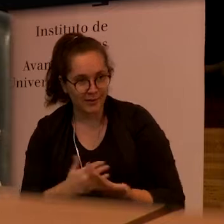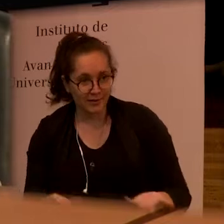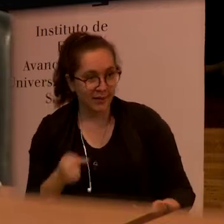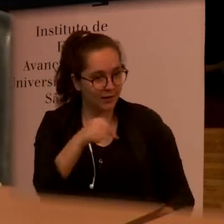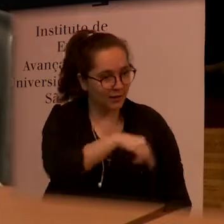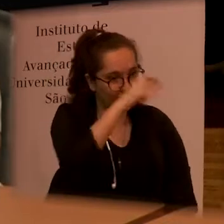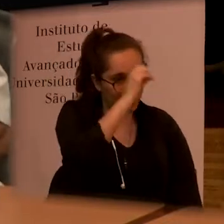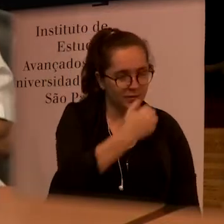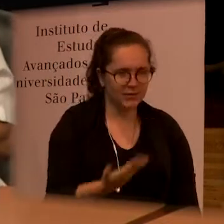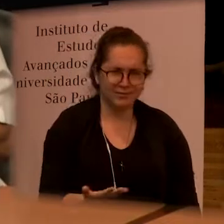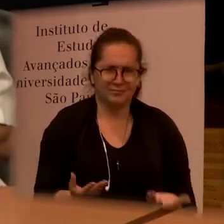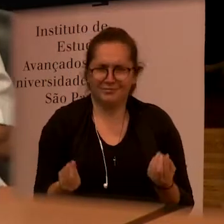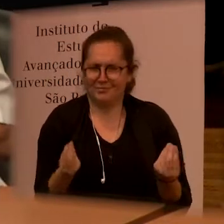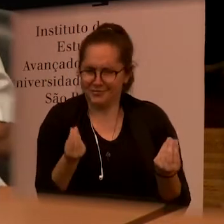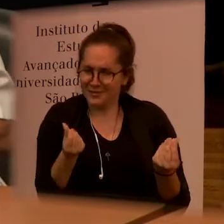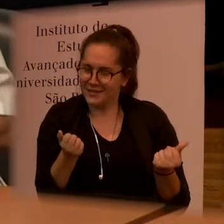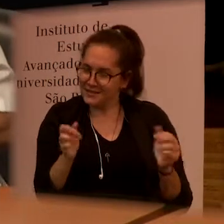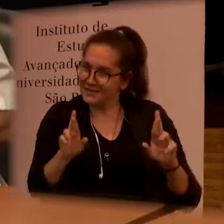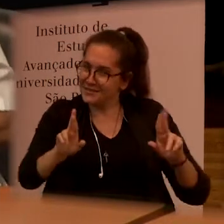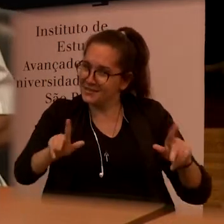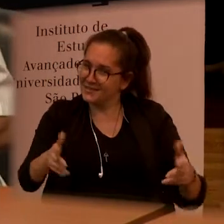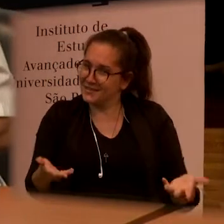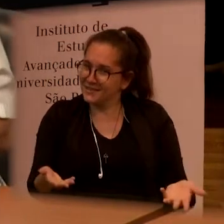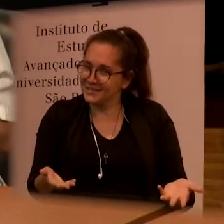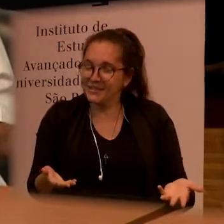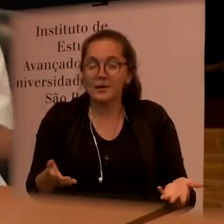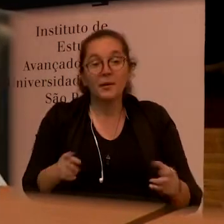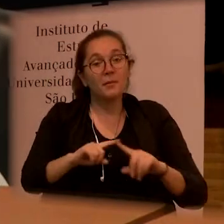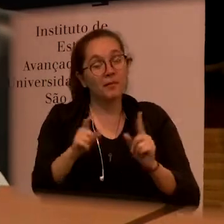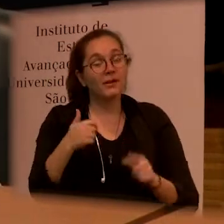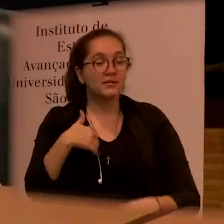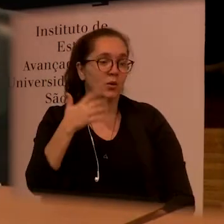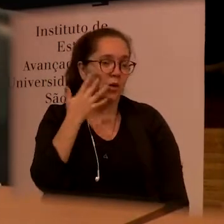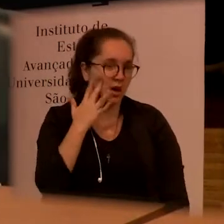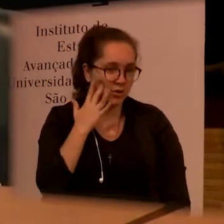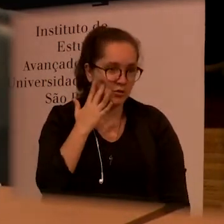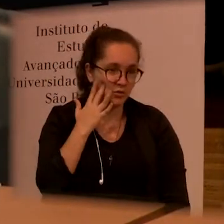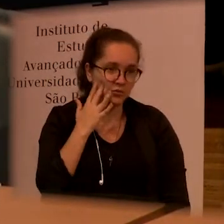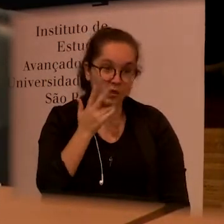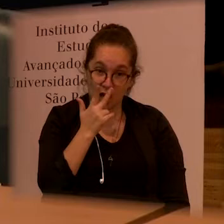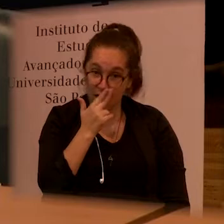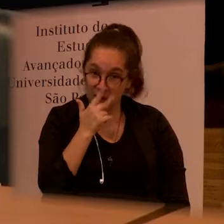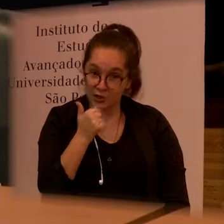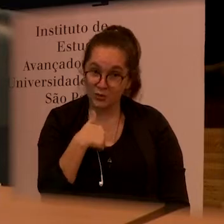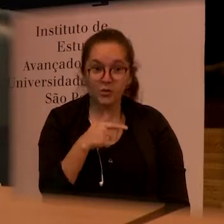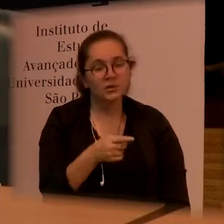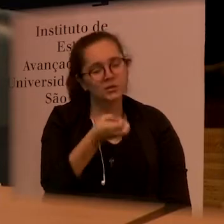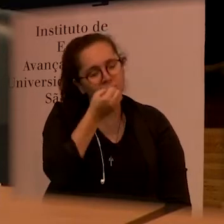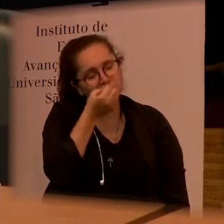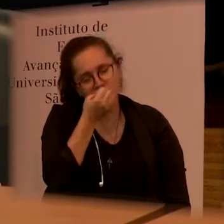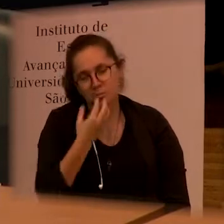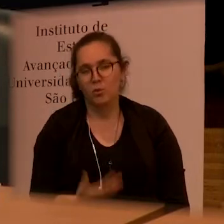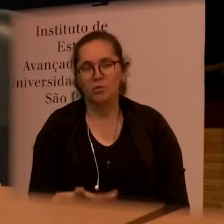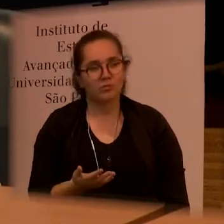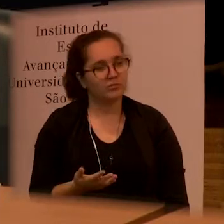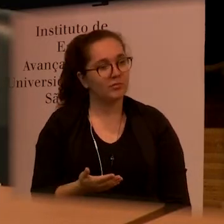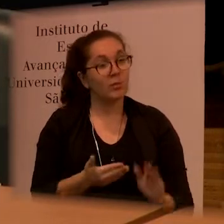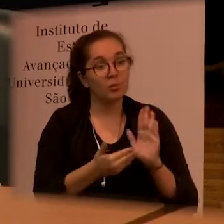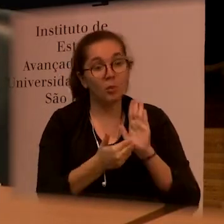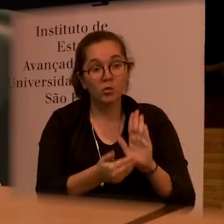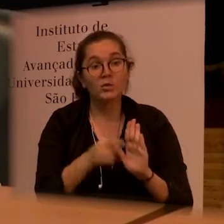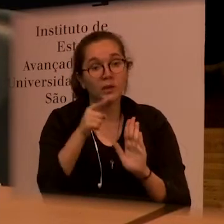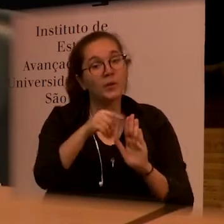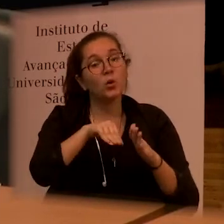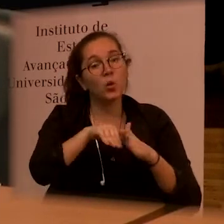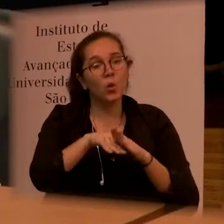which is a situation very peculiar situation but I think that I really think that this would be very good